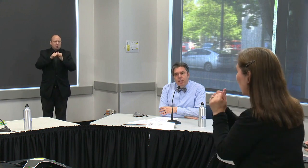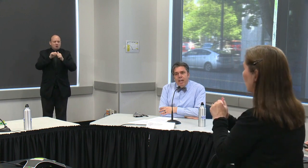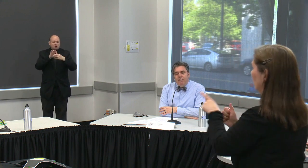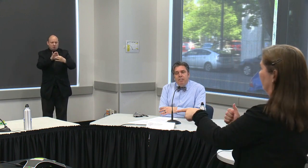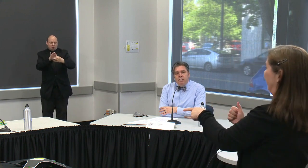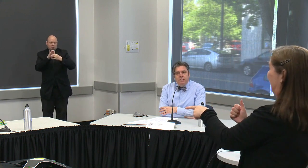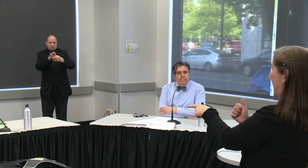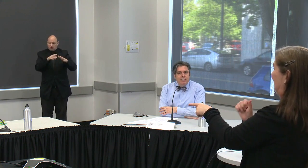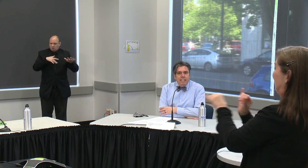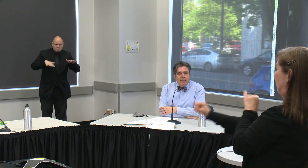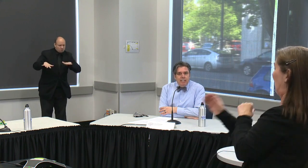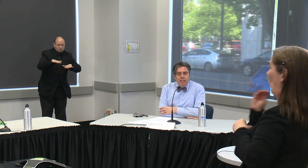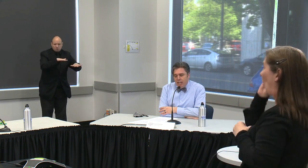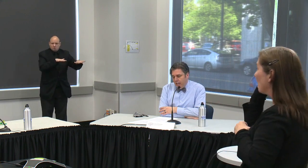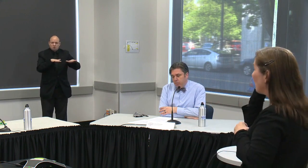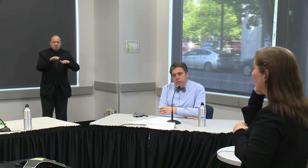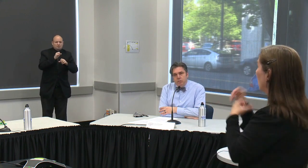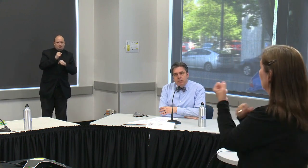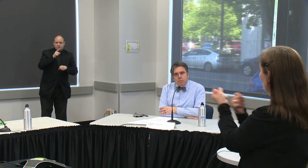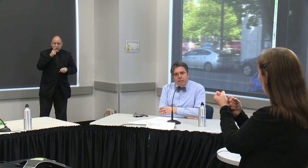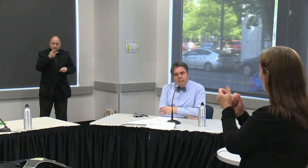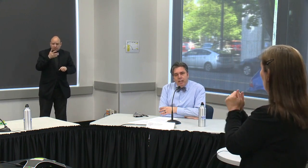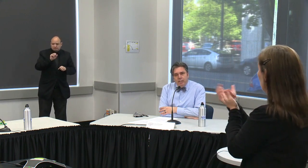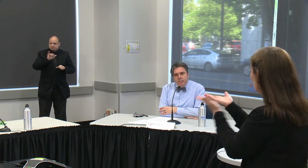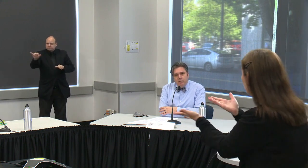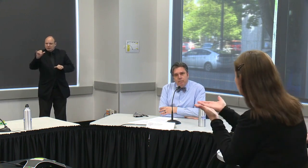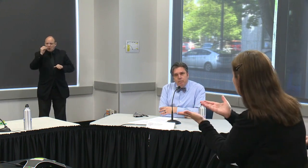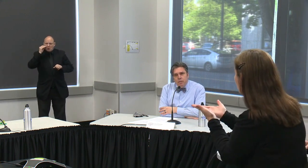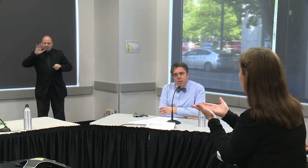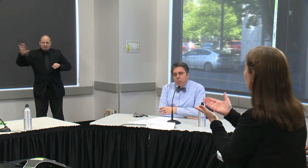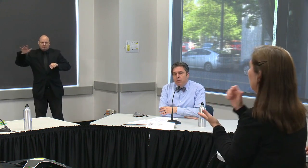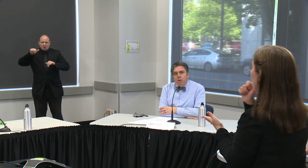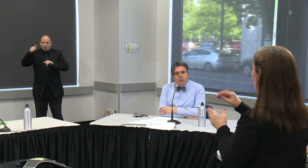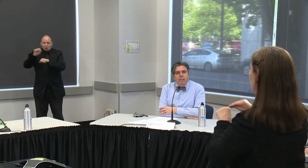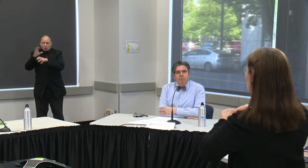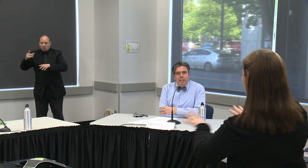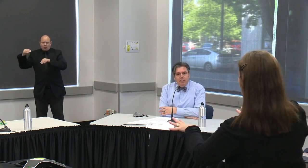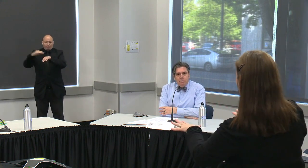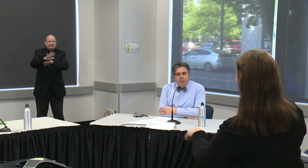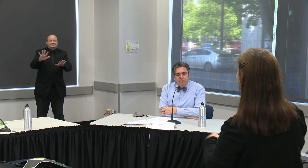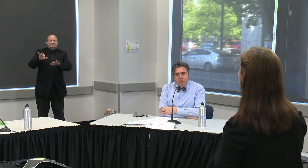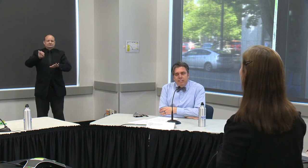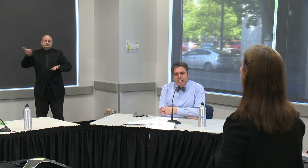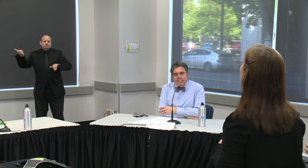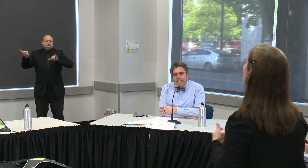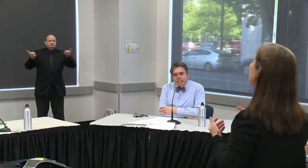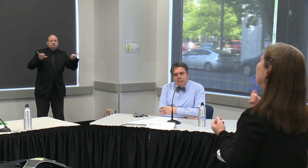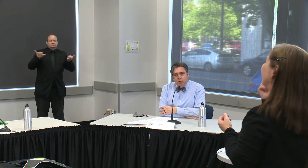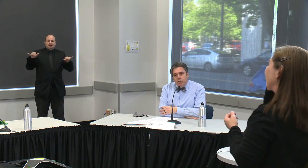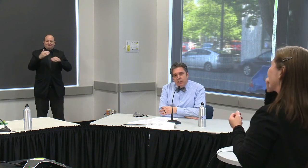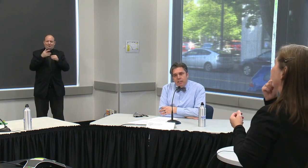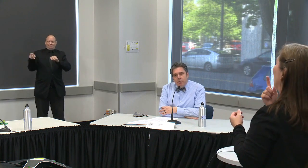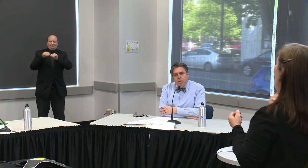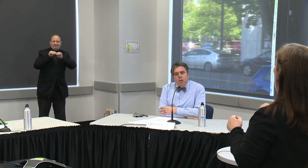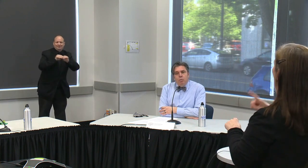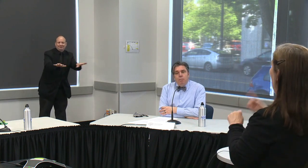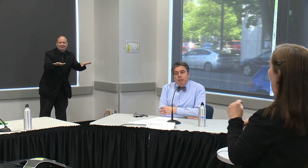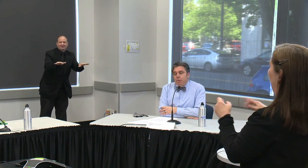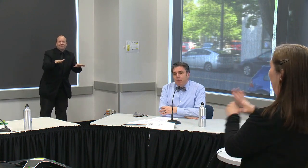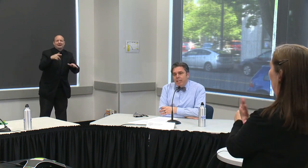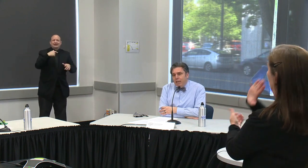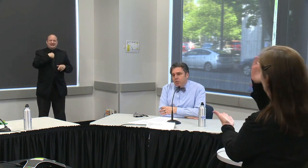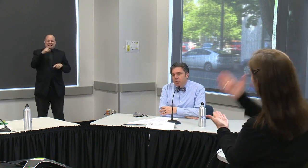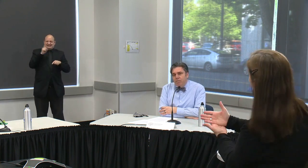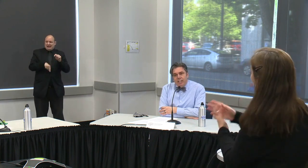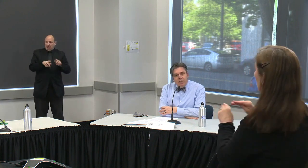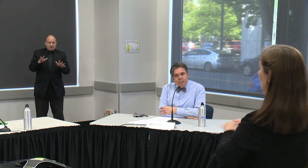home have the services they need and reduce the spread to others we won't eliminate the spread of covet 19 in oregon with